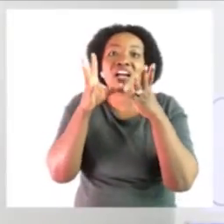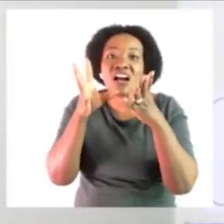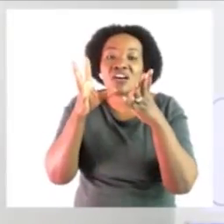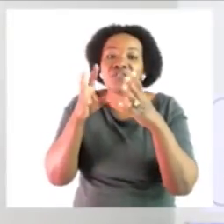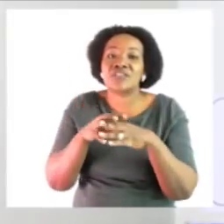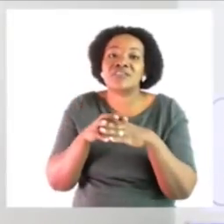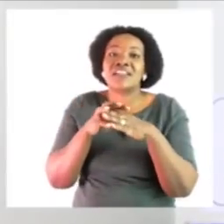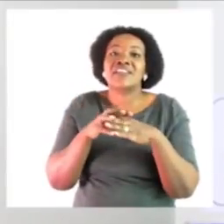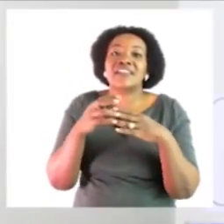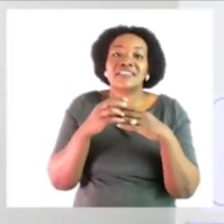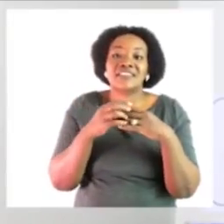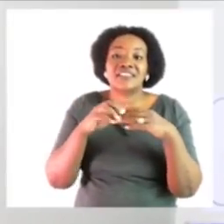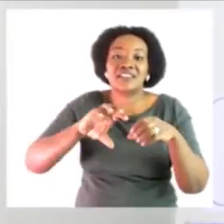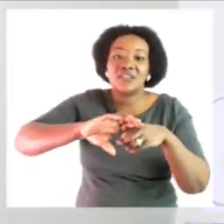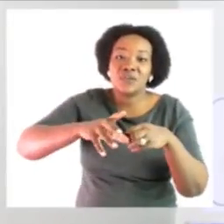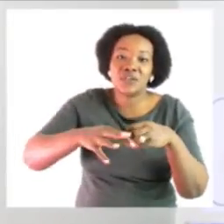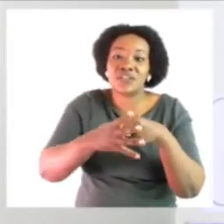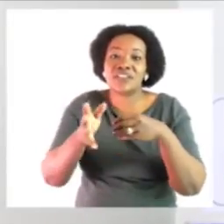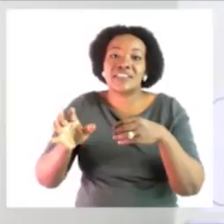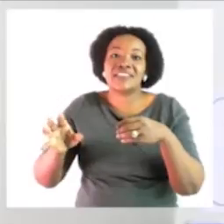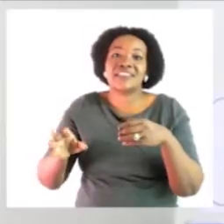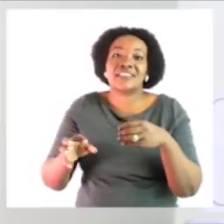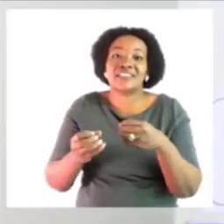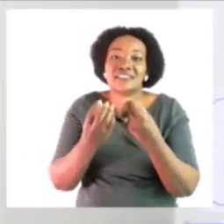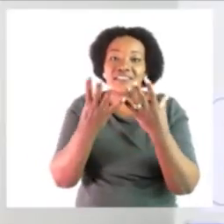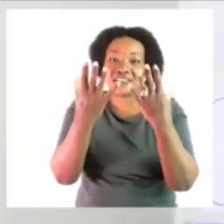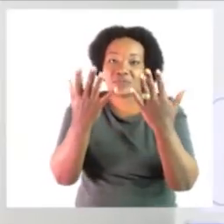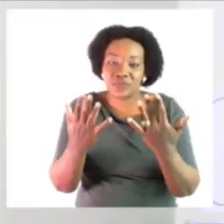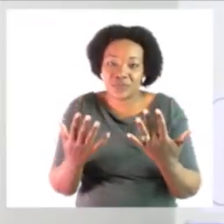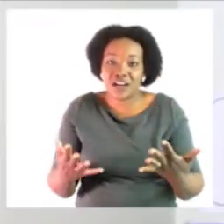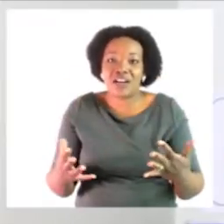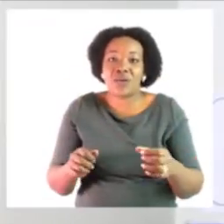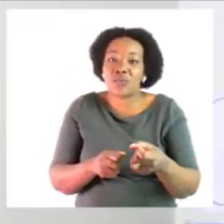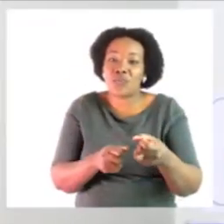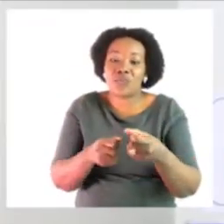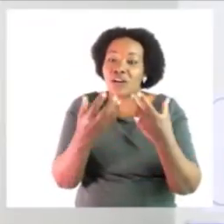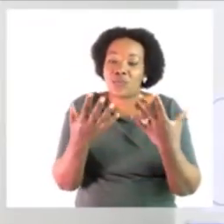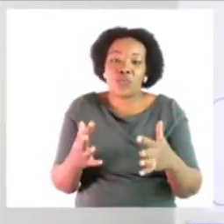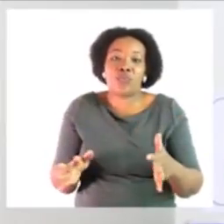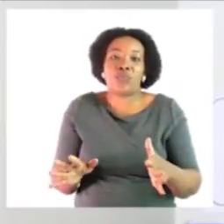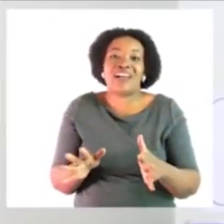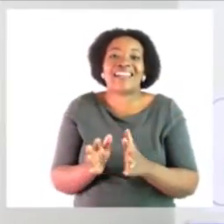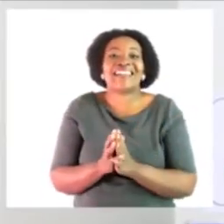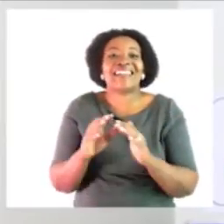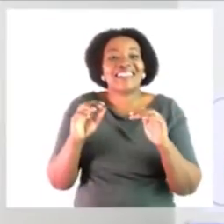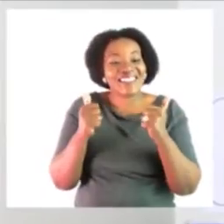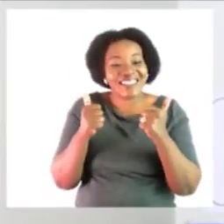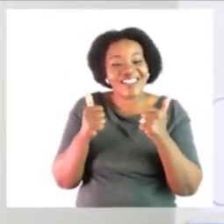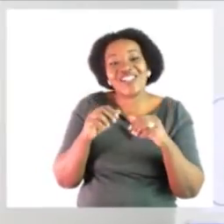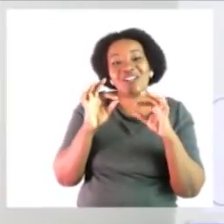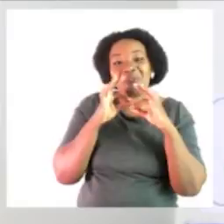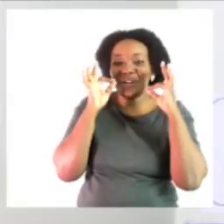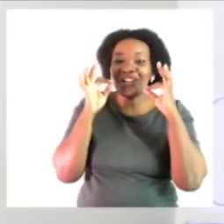shout i turn the water on and put it out out all right that was a lovely